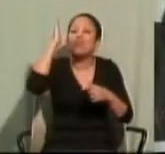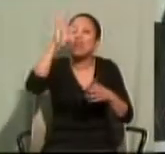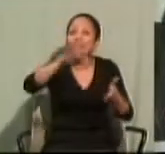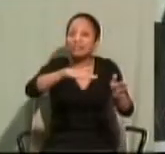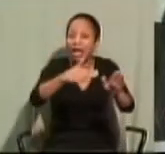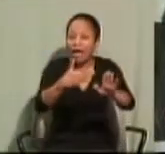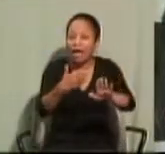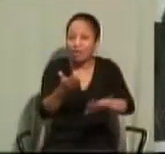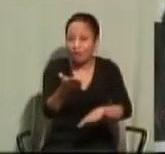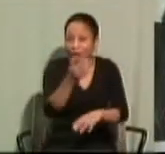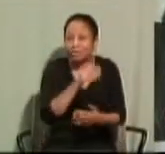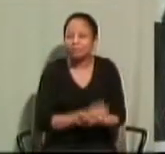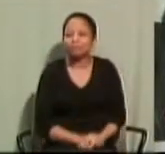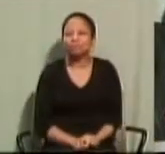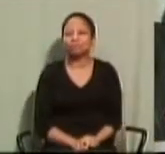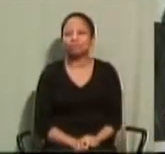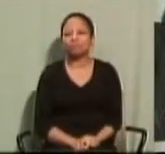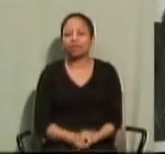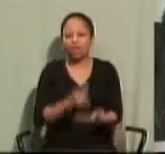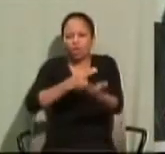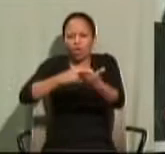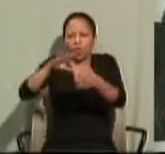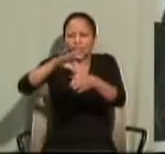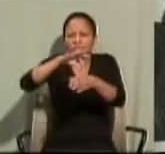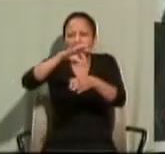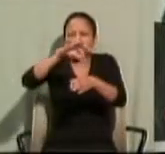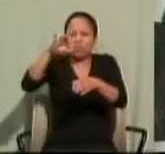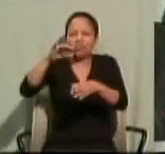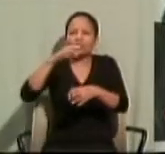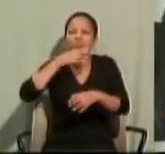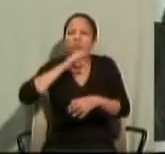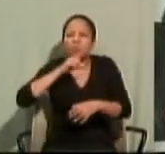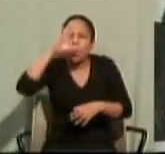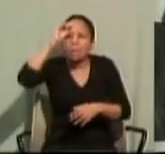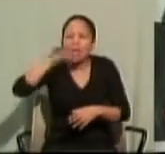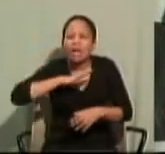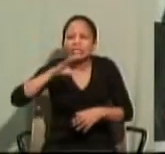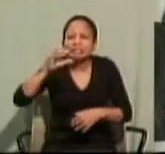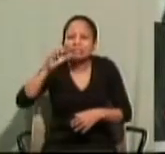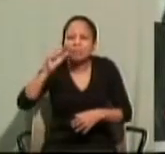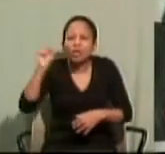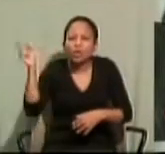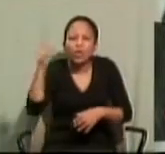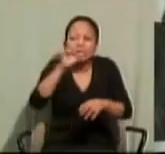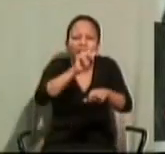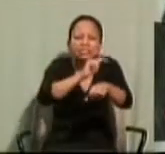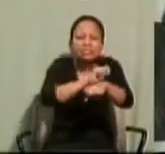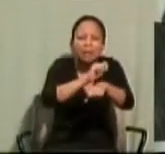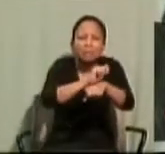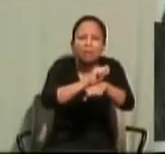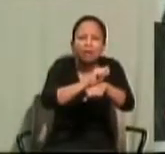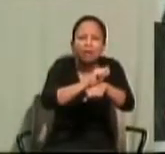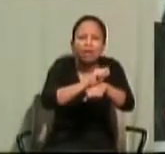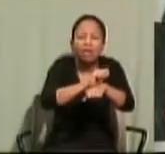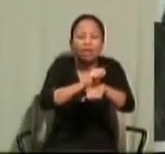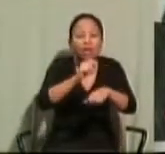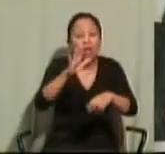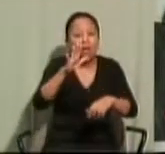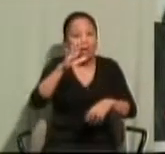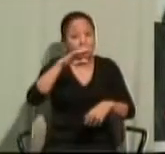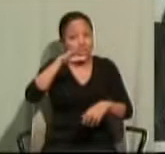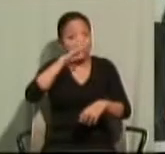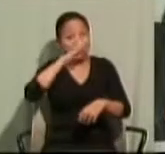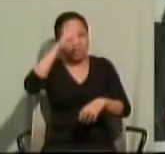Prompted by the Spirit, he came to the temple, and when the parents brought in the